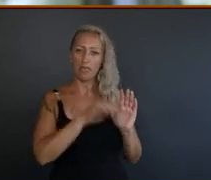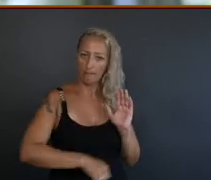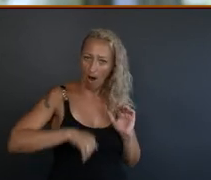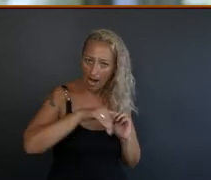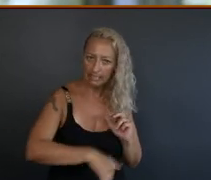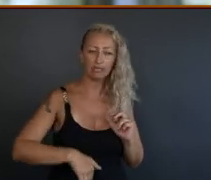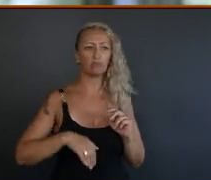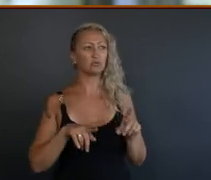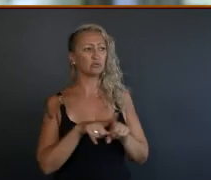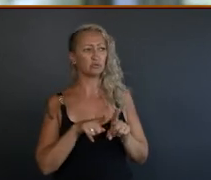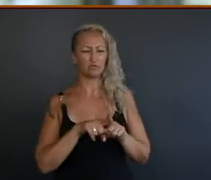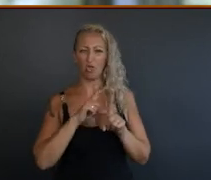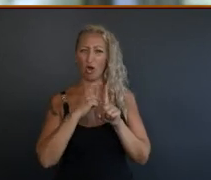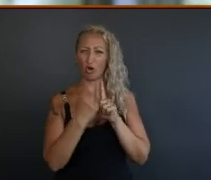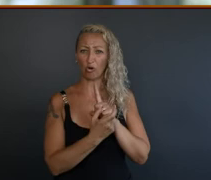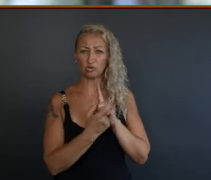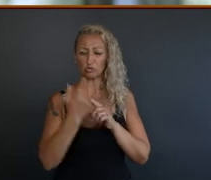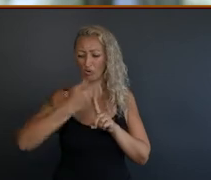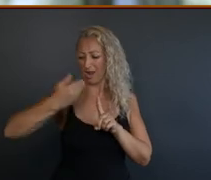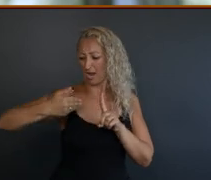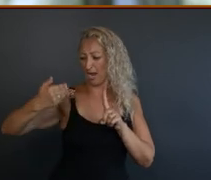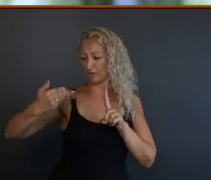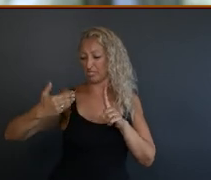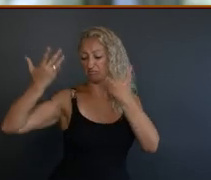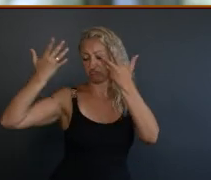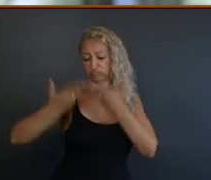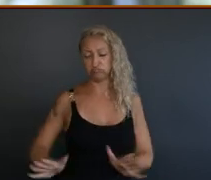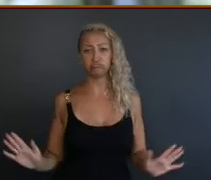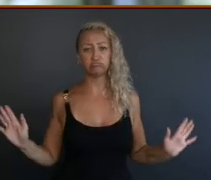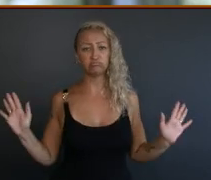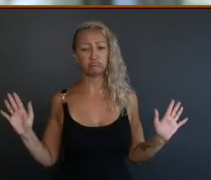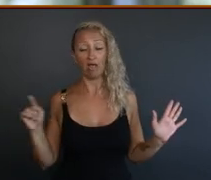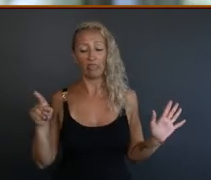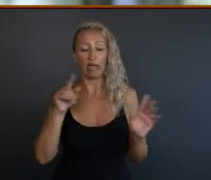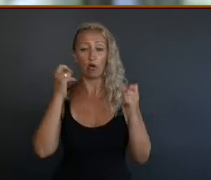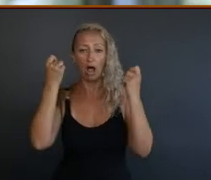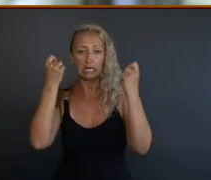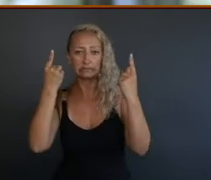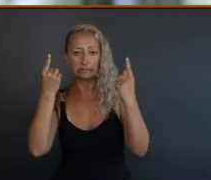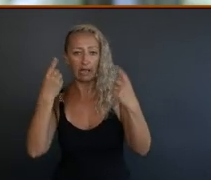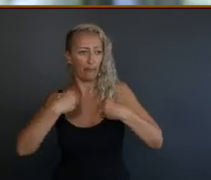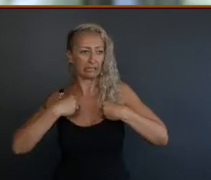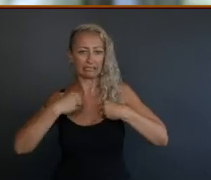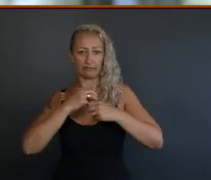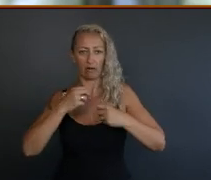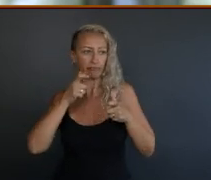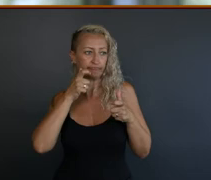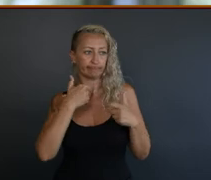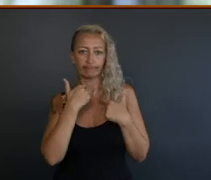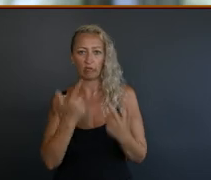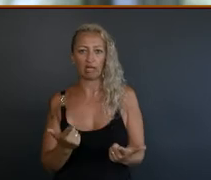but also the cultural heritage that they're desecrating as well. Which, obviously, they don't understand that sort of interconnection between